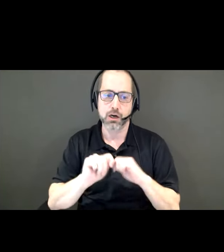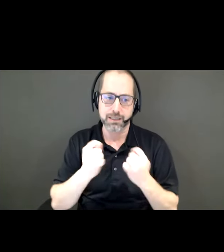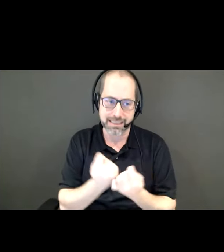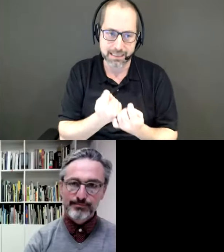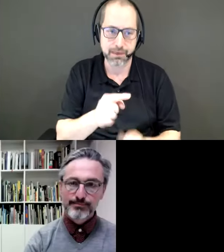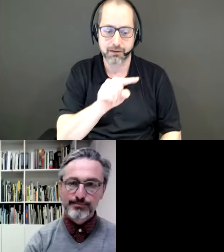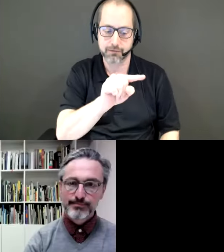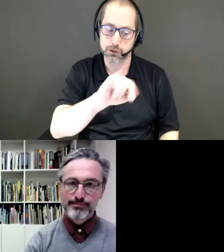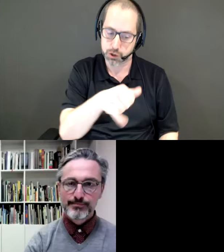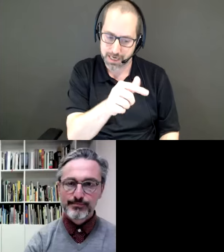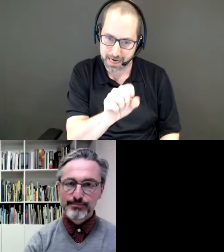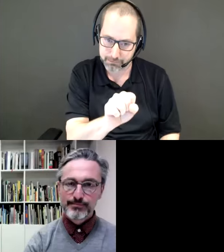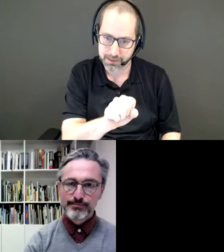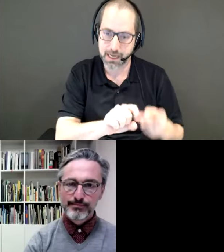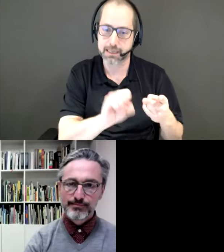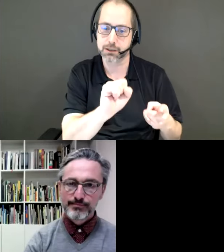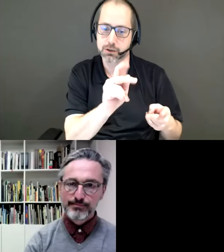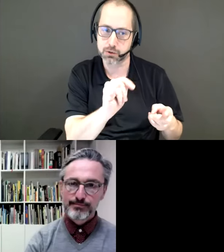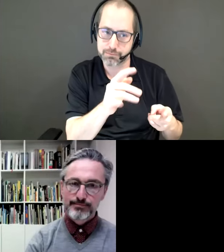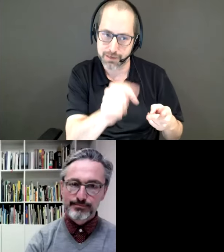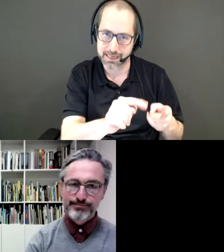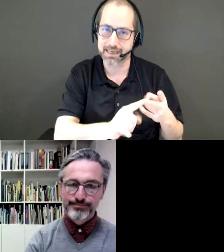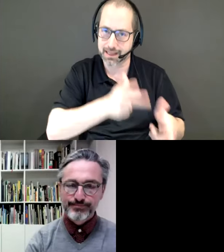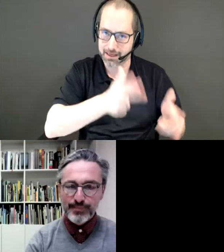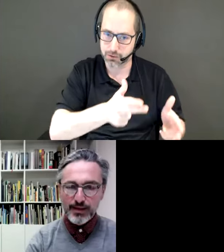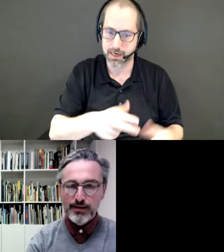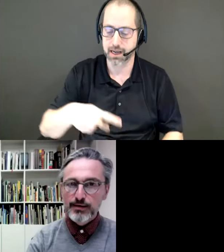Calgary, and Patrick in Toronto.